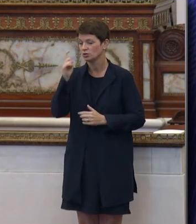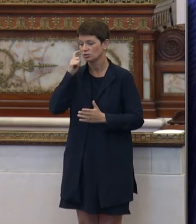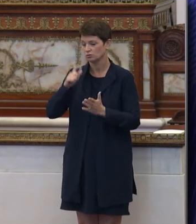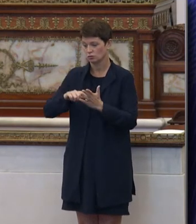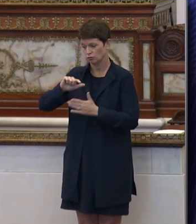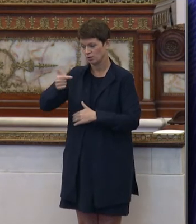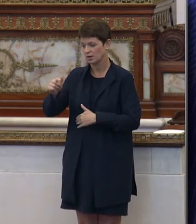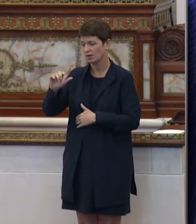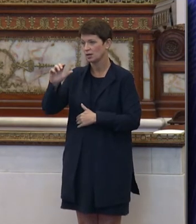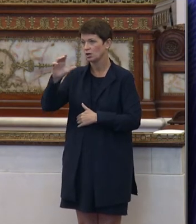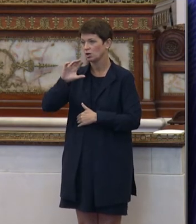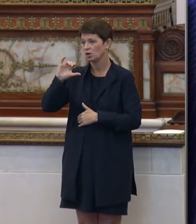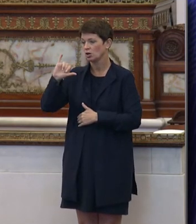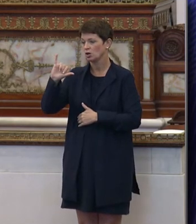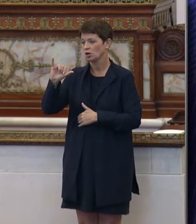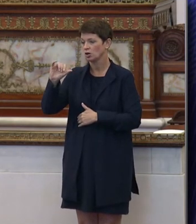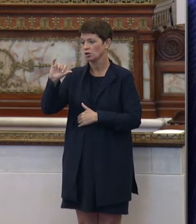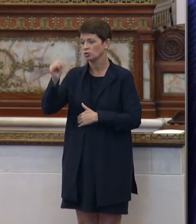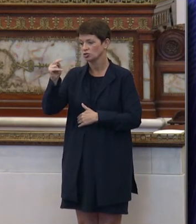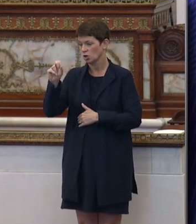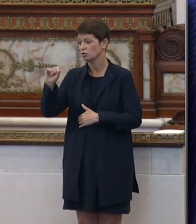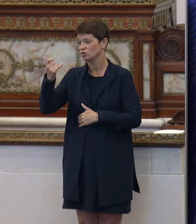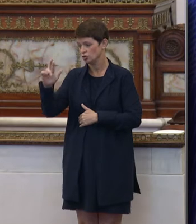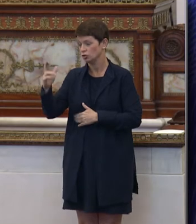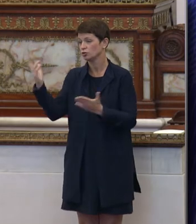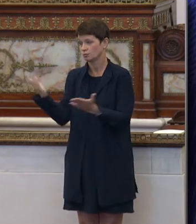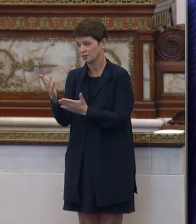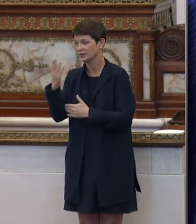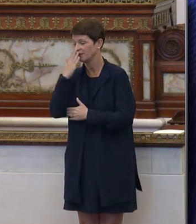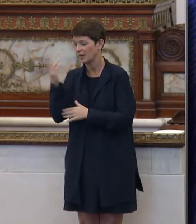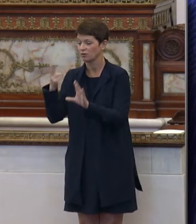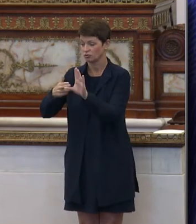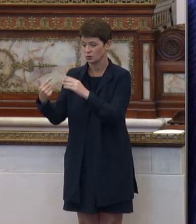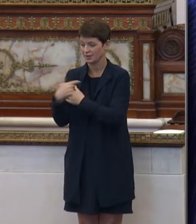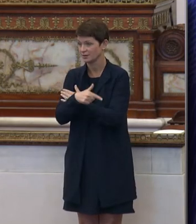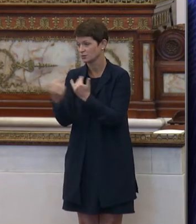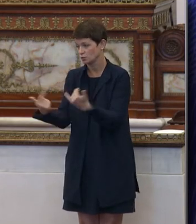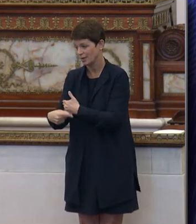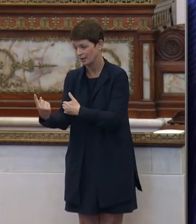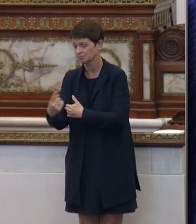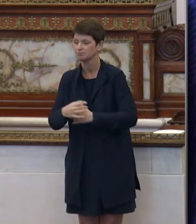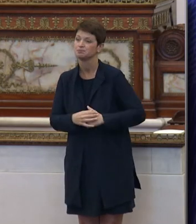recognizes Councilman Curtis Jones Jr. as present. Thank you, Councilman, for being here today.